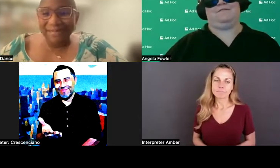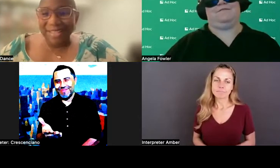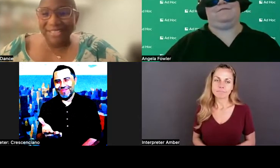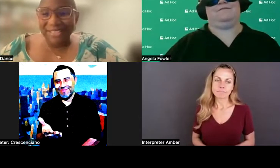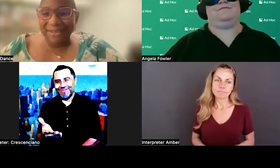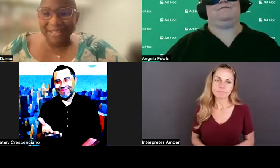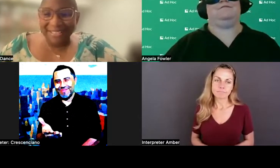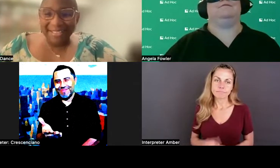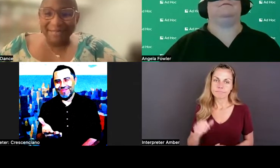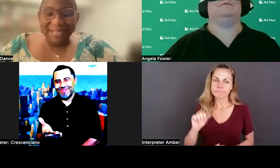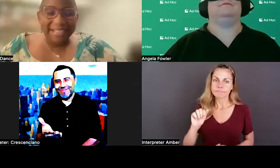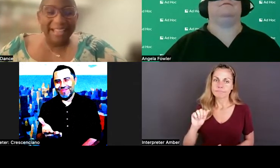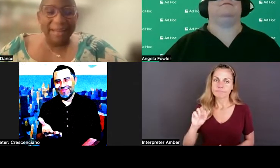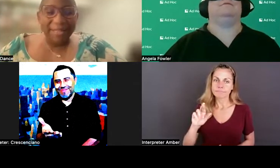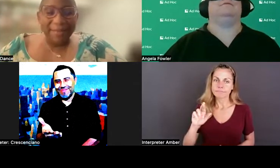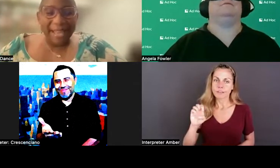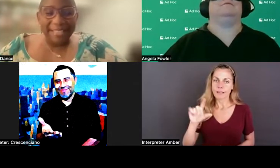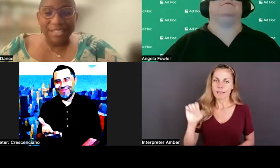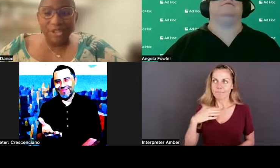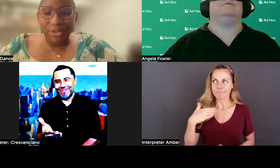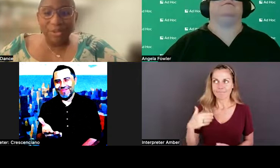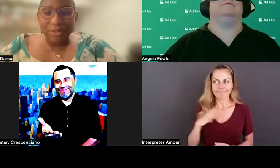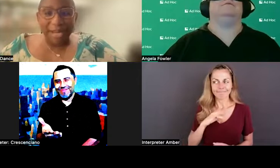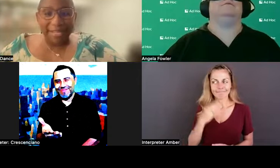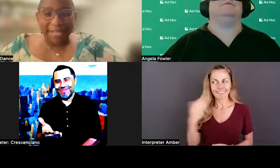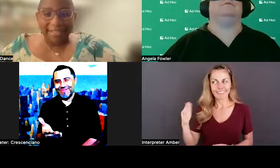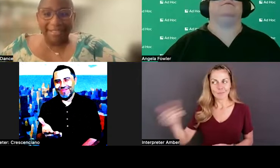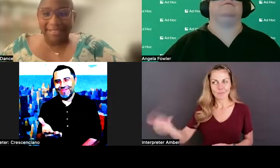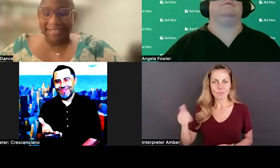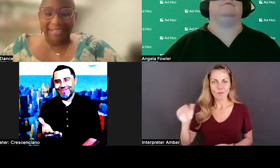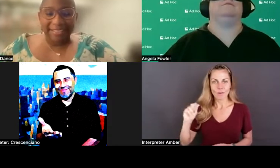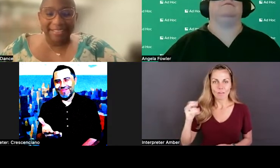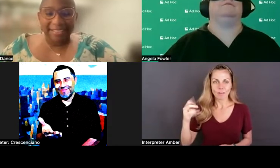Awesome, Angela. Welcome. I'm going to pass it to Ryan.